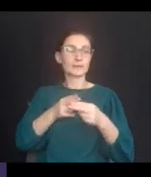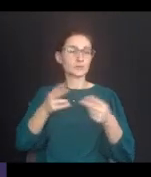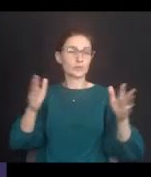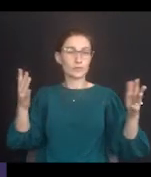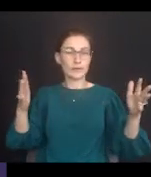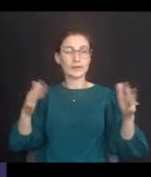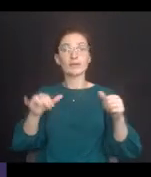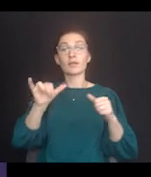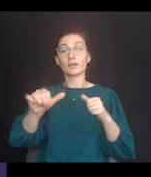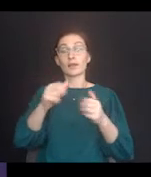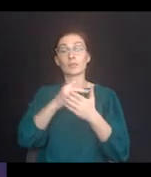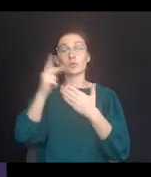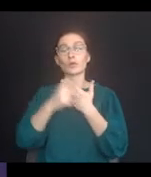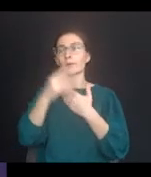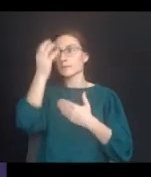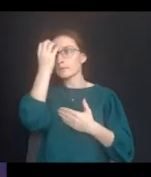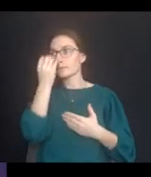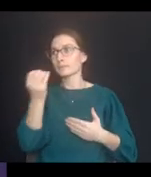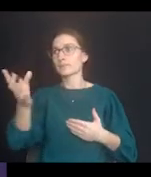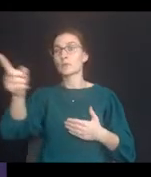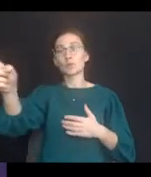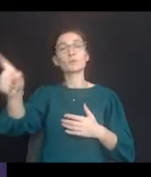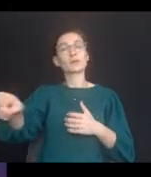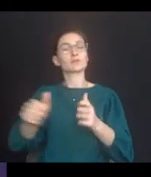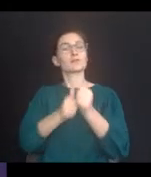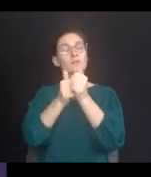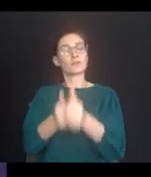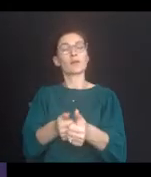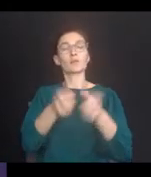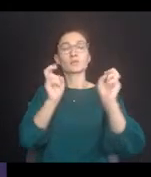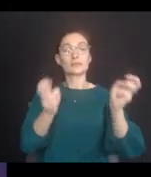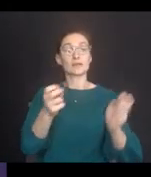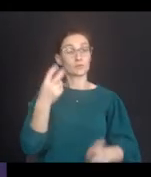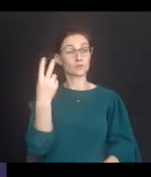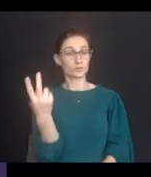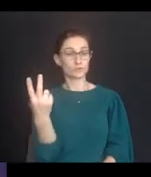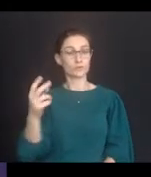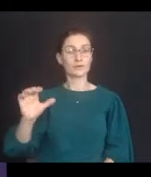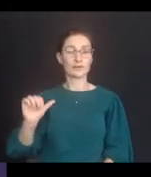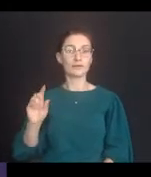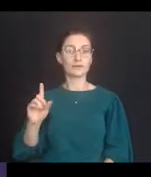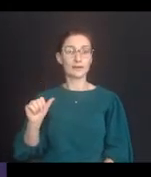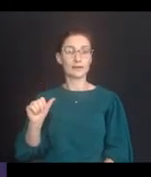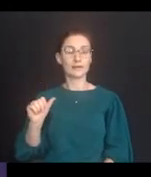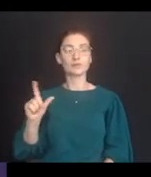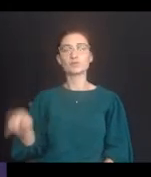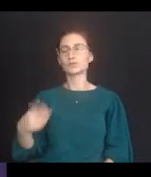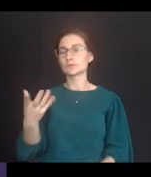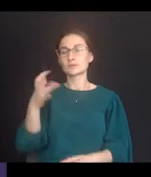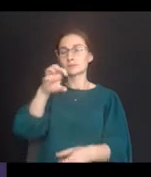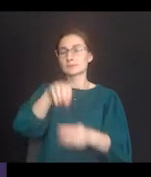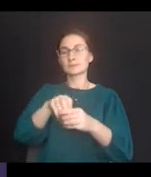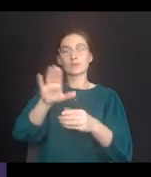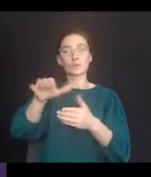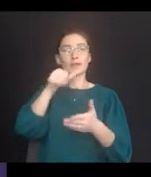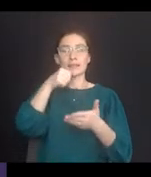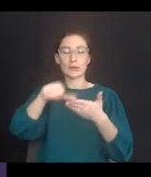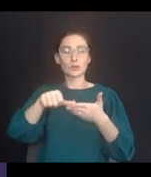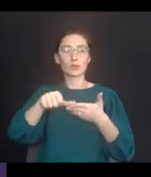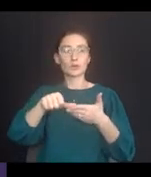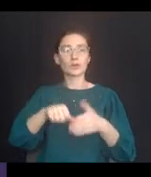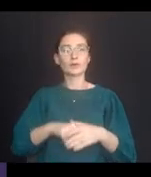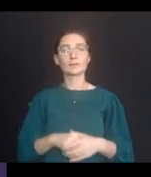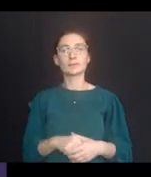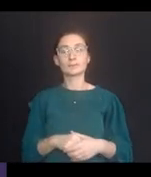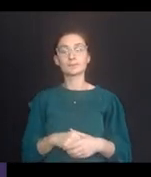you know, putting those programs on notice that they're subject to Title II of the ADA in